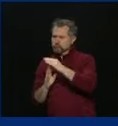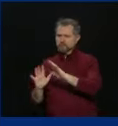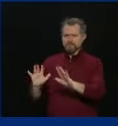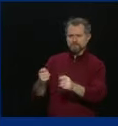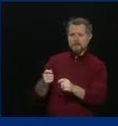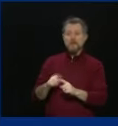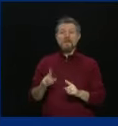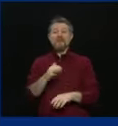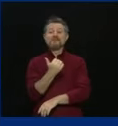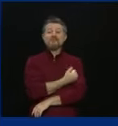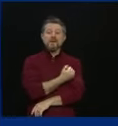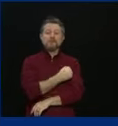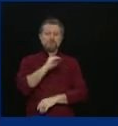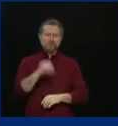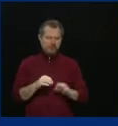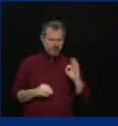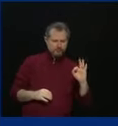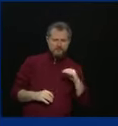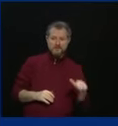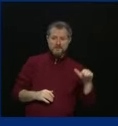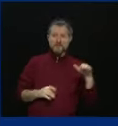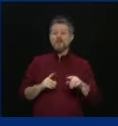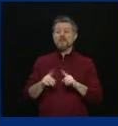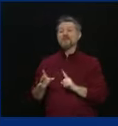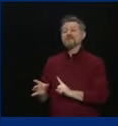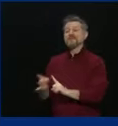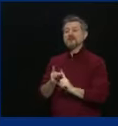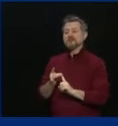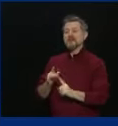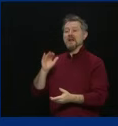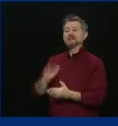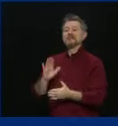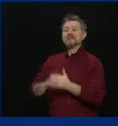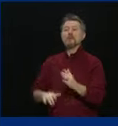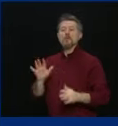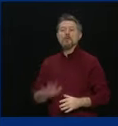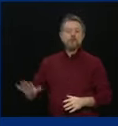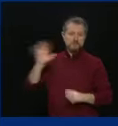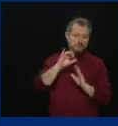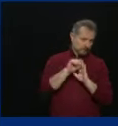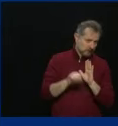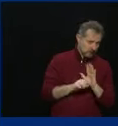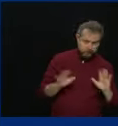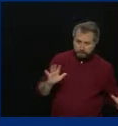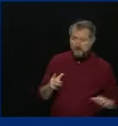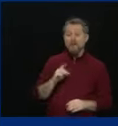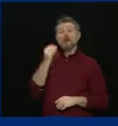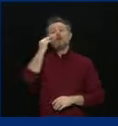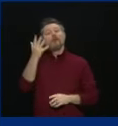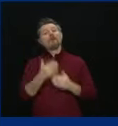why your vaccination numbers are high. Your infections are not as high as the rest of the state. But the rest of the state